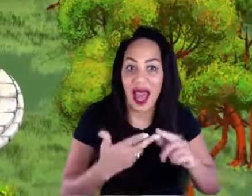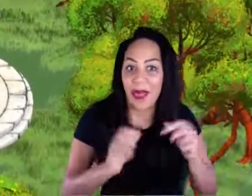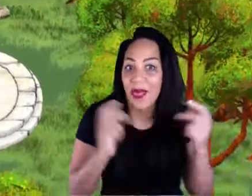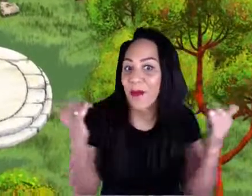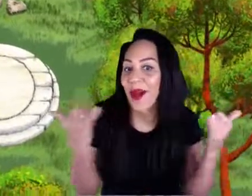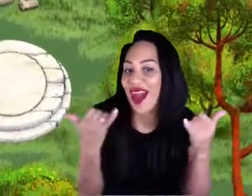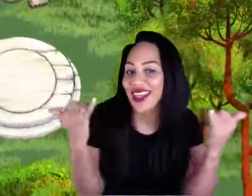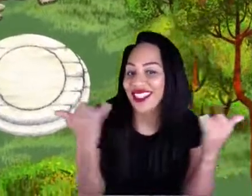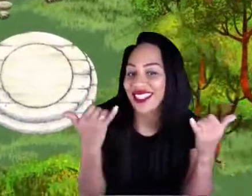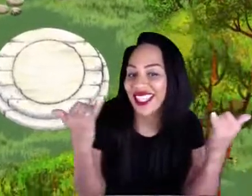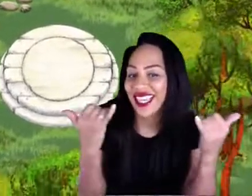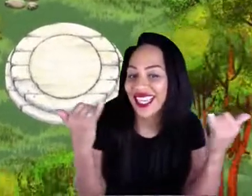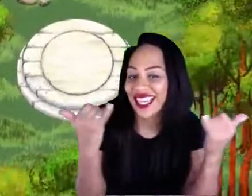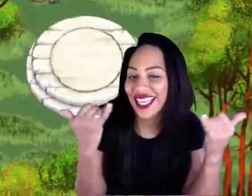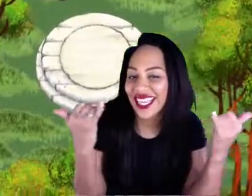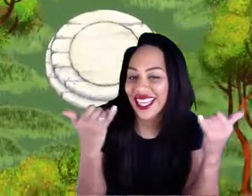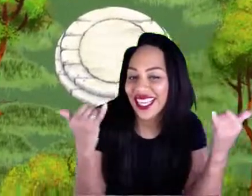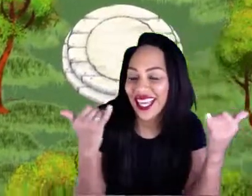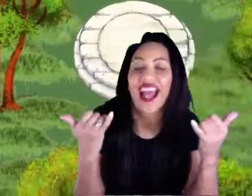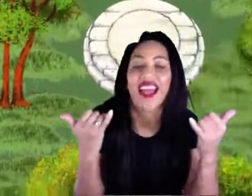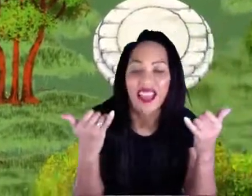And then we'll open up for questions.